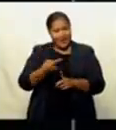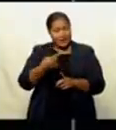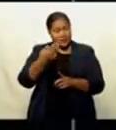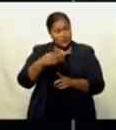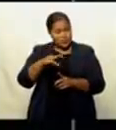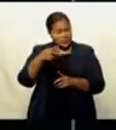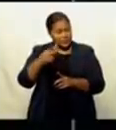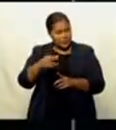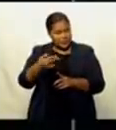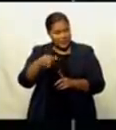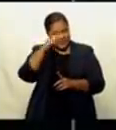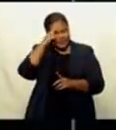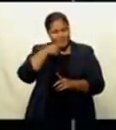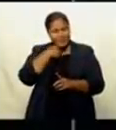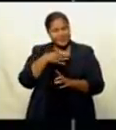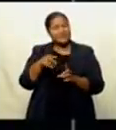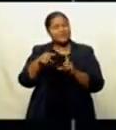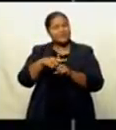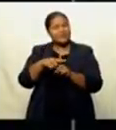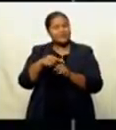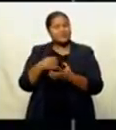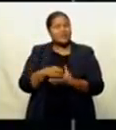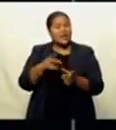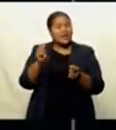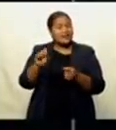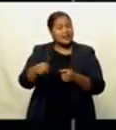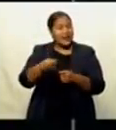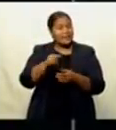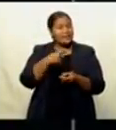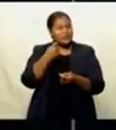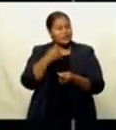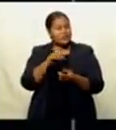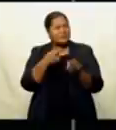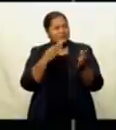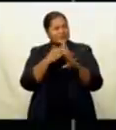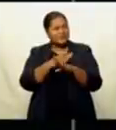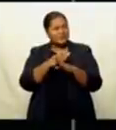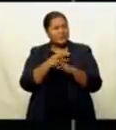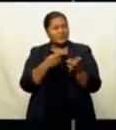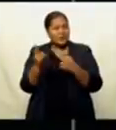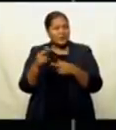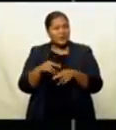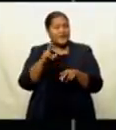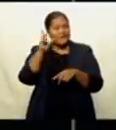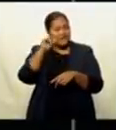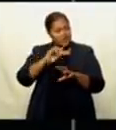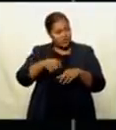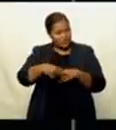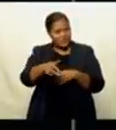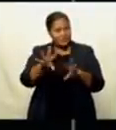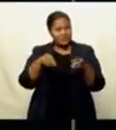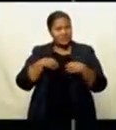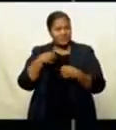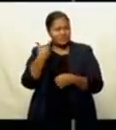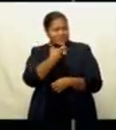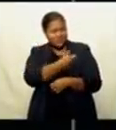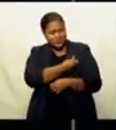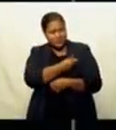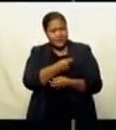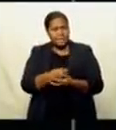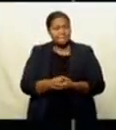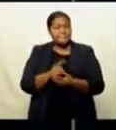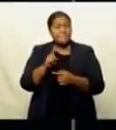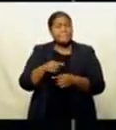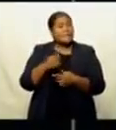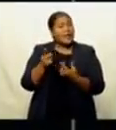linked to existing clusters. Cava consumption ban can be recommended, and Fijians continue to receive COVID-19 vaccines. For